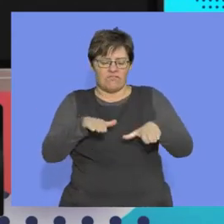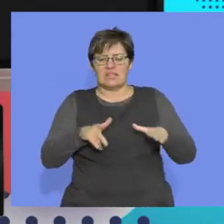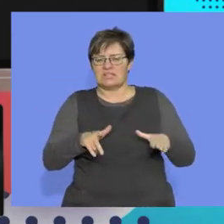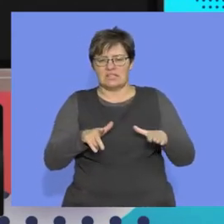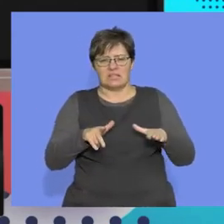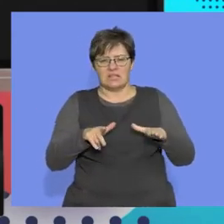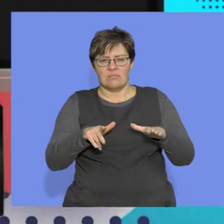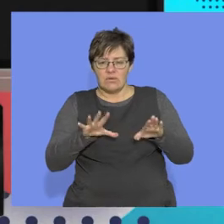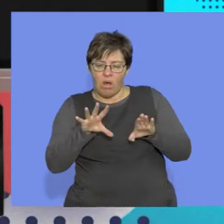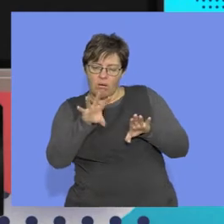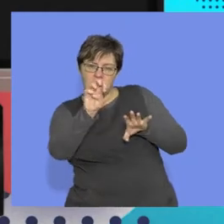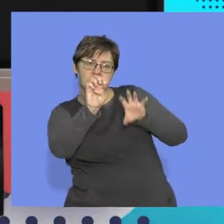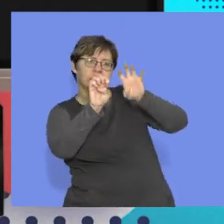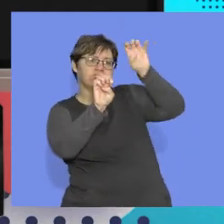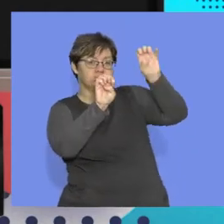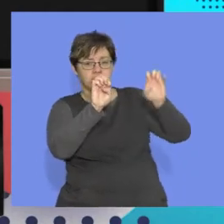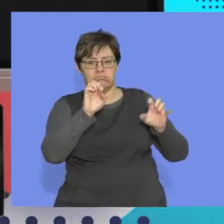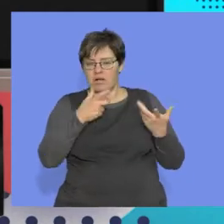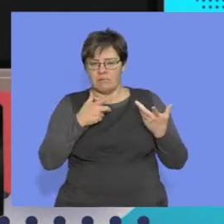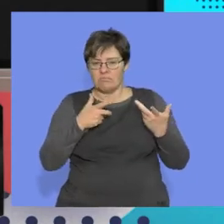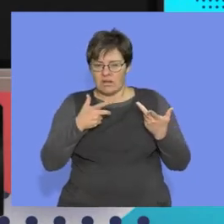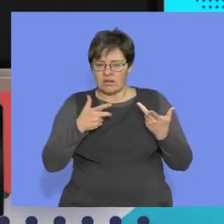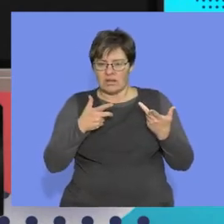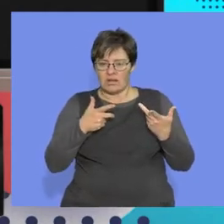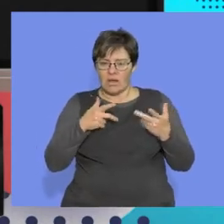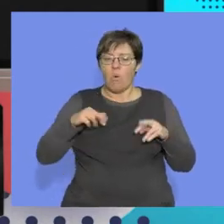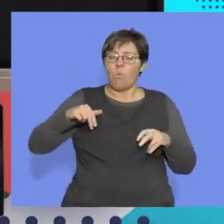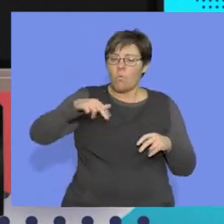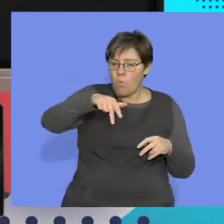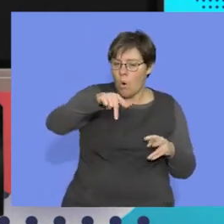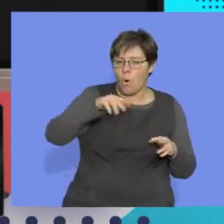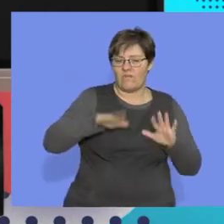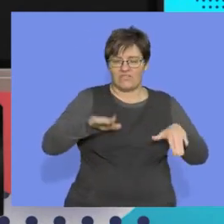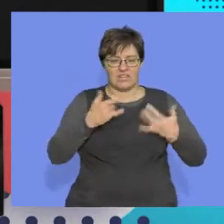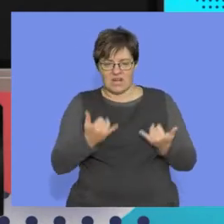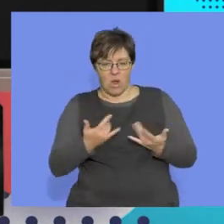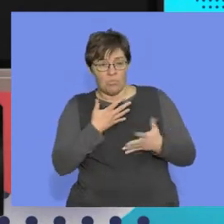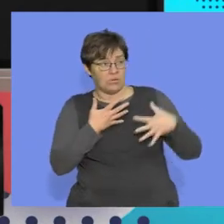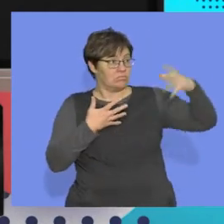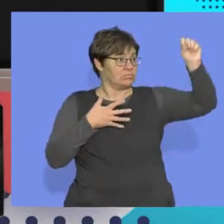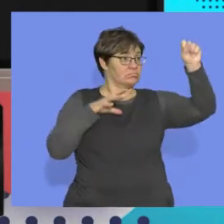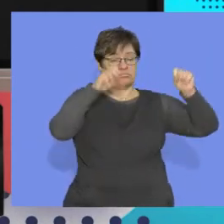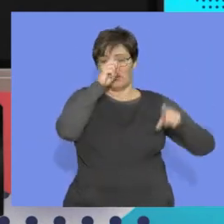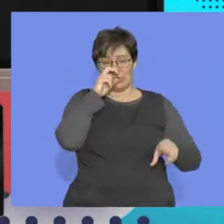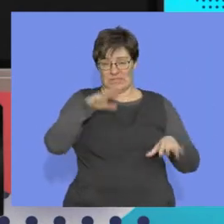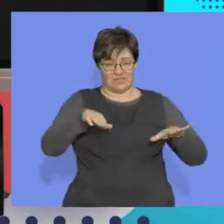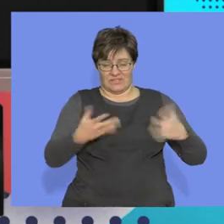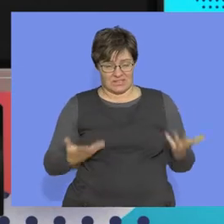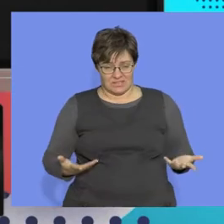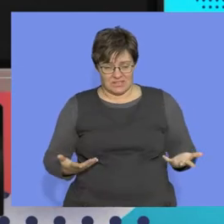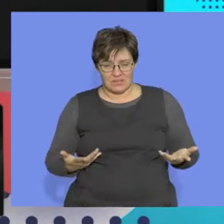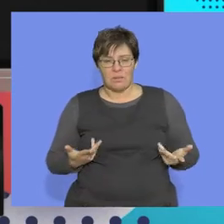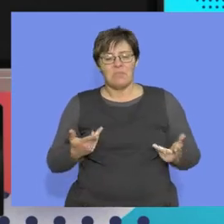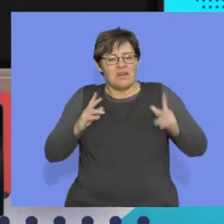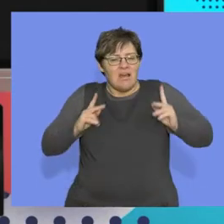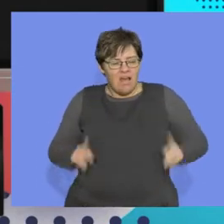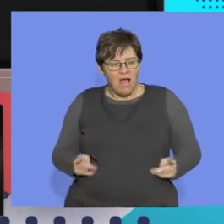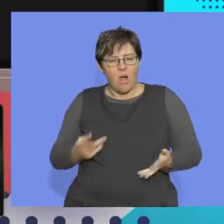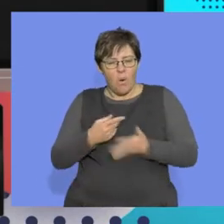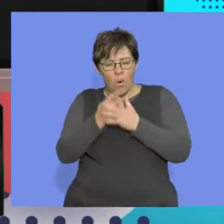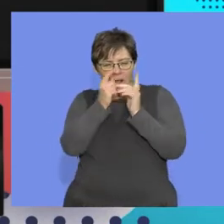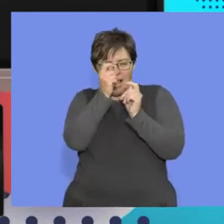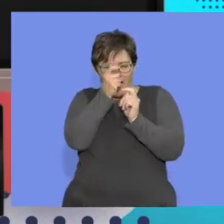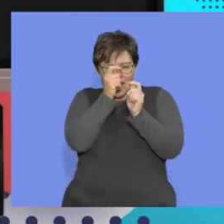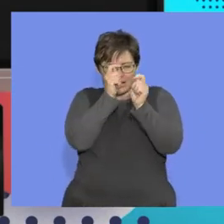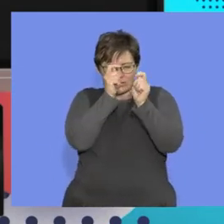right, changing for walking, not gripping, right? And the whole skeleton undergoes a slight change. It's a